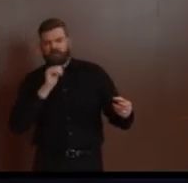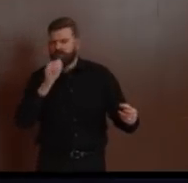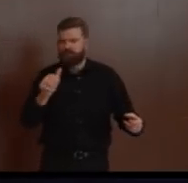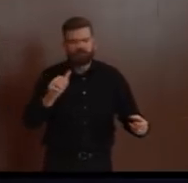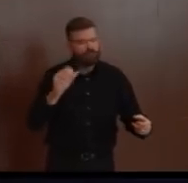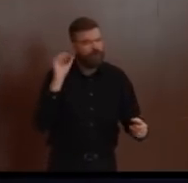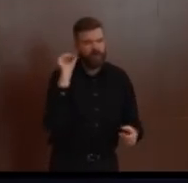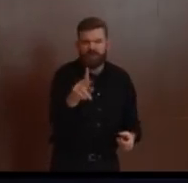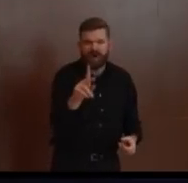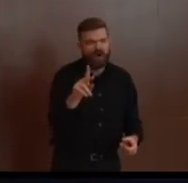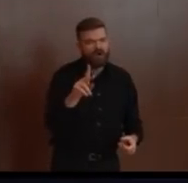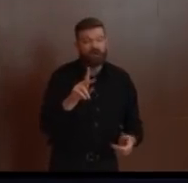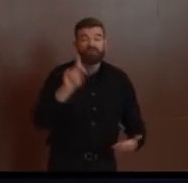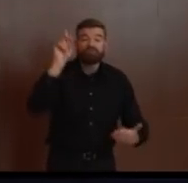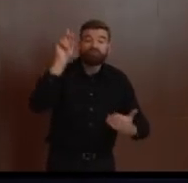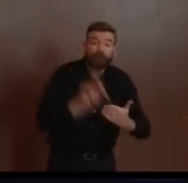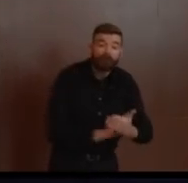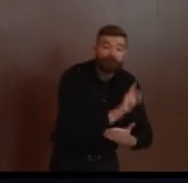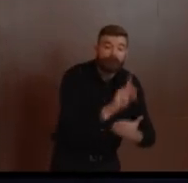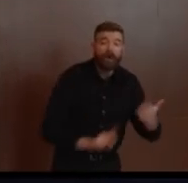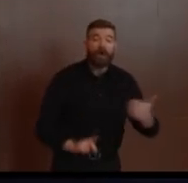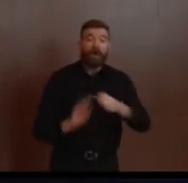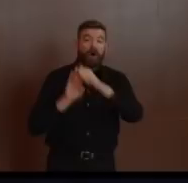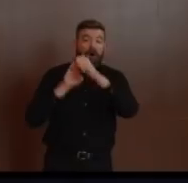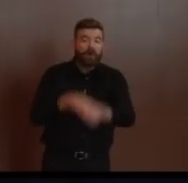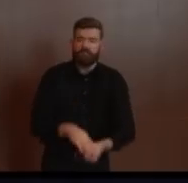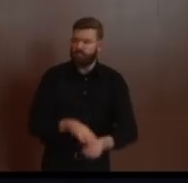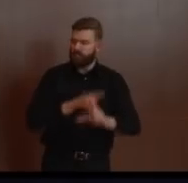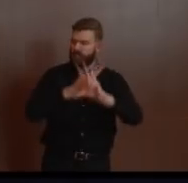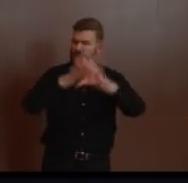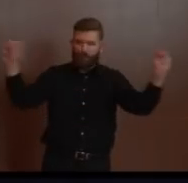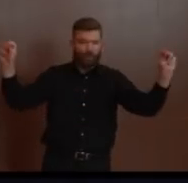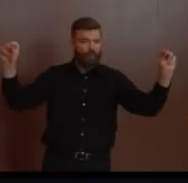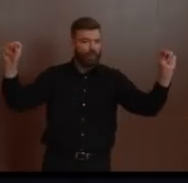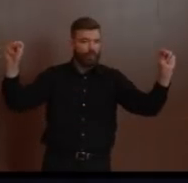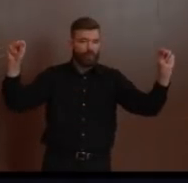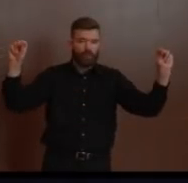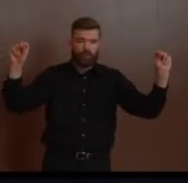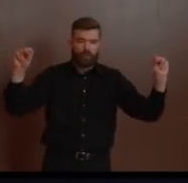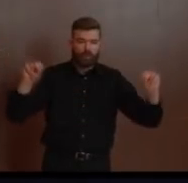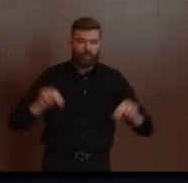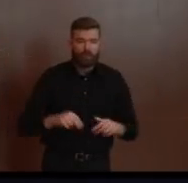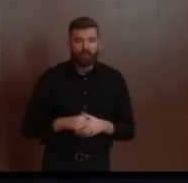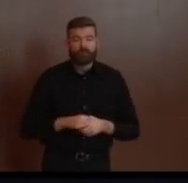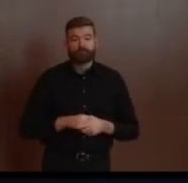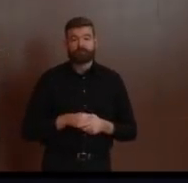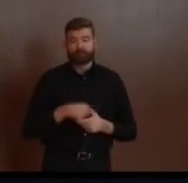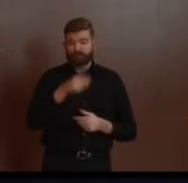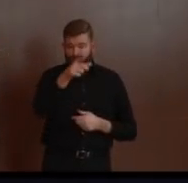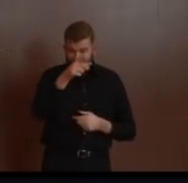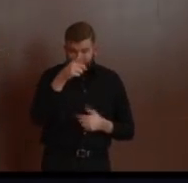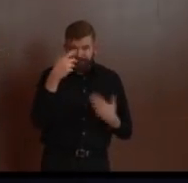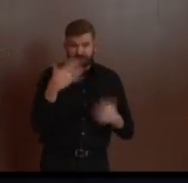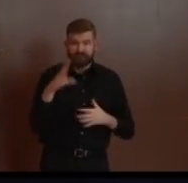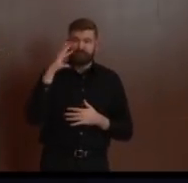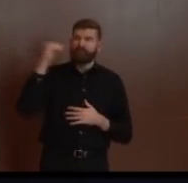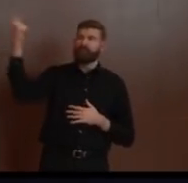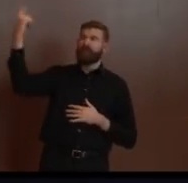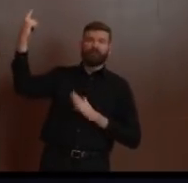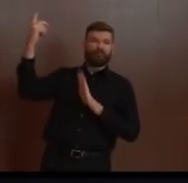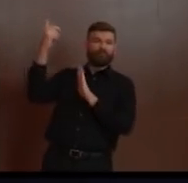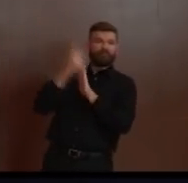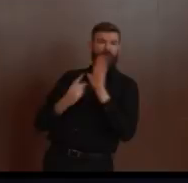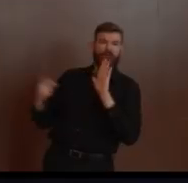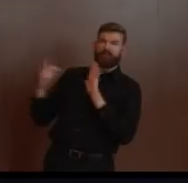of a hate crime, including one related to COVID-19, contact law enforcement immediately. We're here to protect you now, as always.